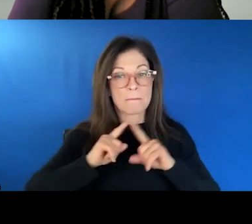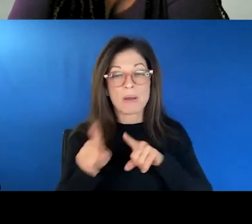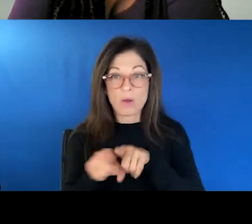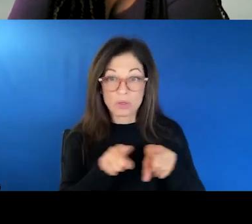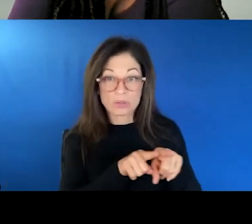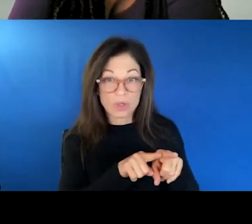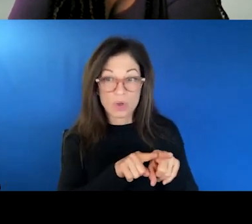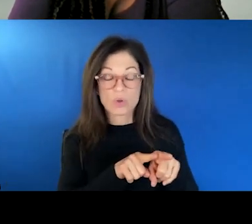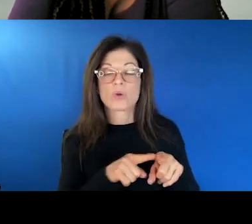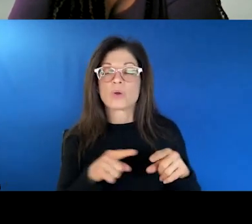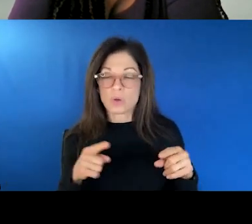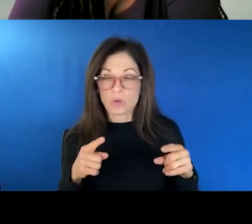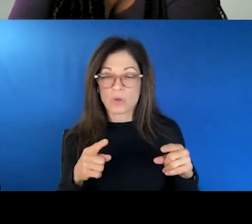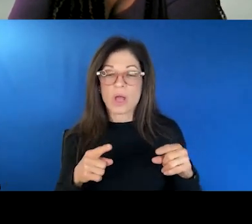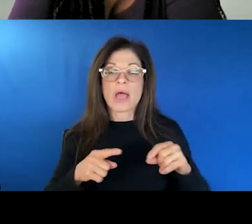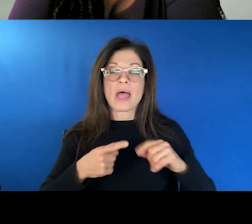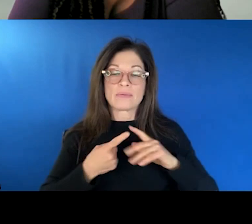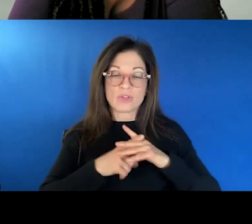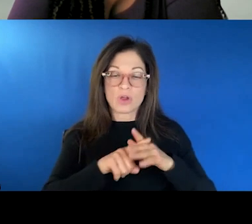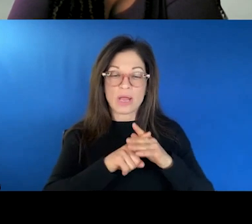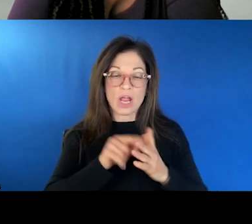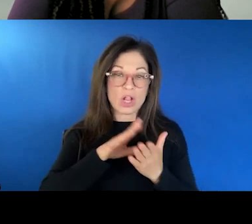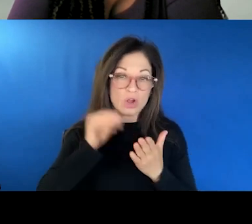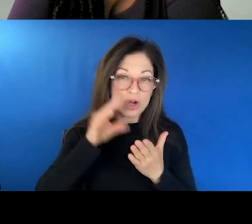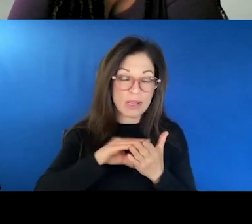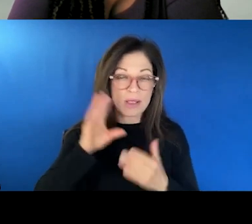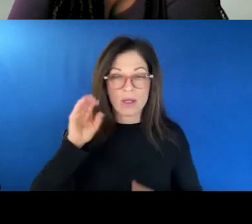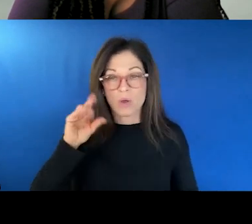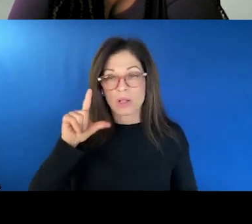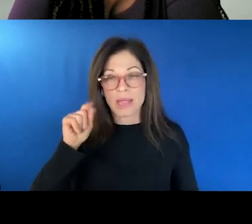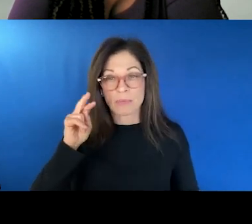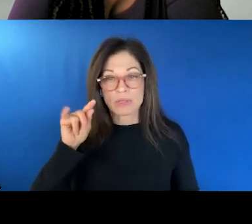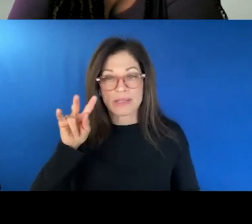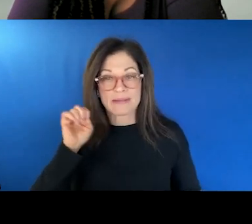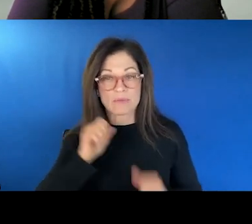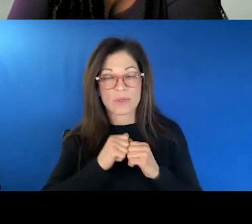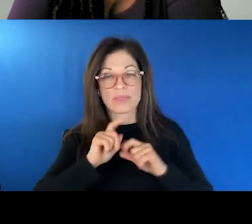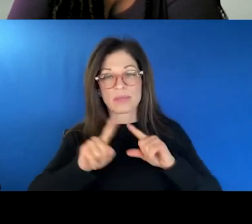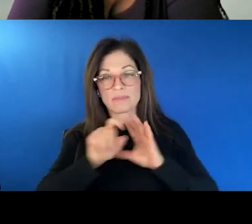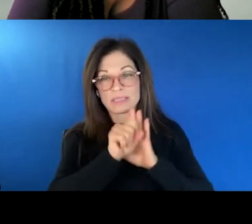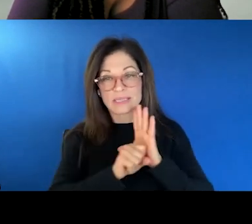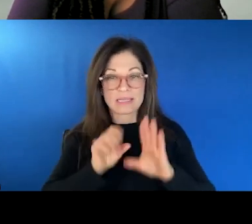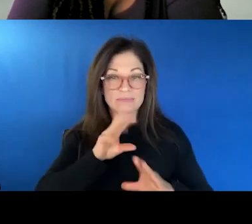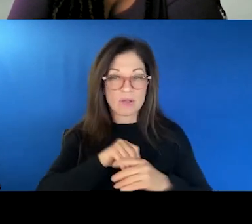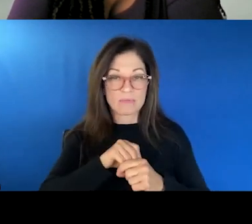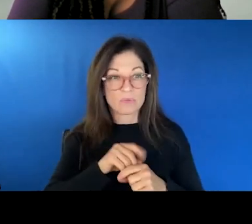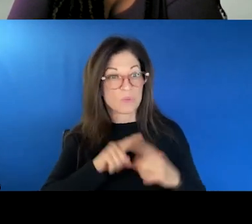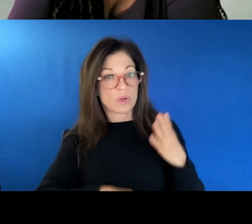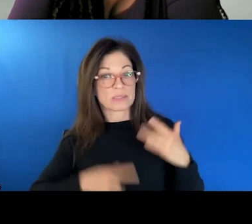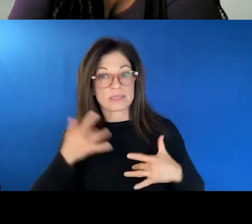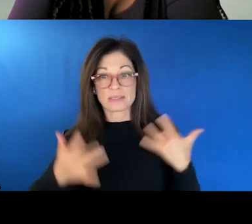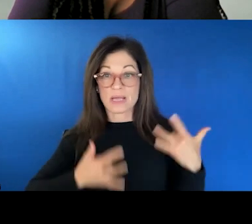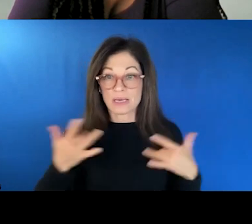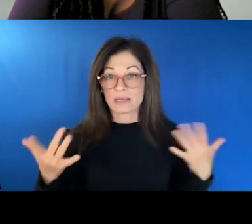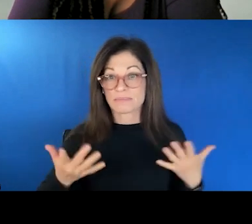um, have embarked upon a learning collaborative with the states, um, that, um, were engaged. And the exciting part is that,